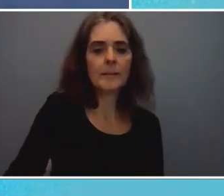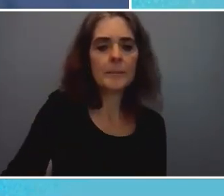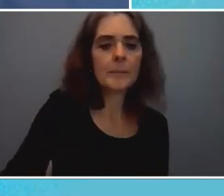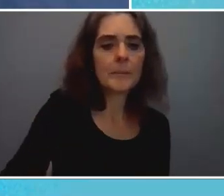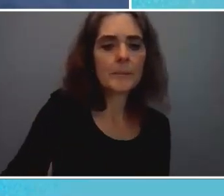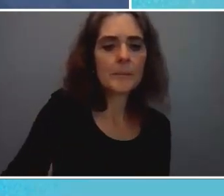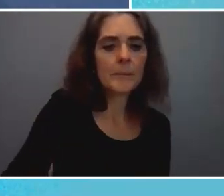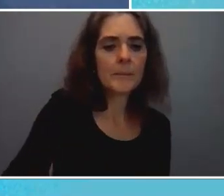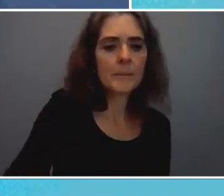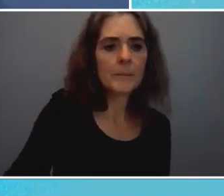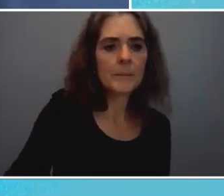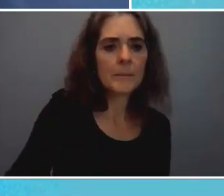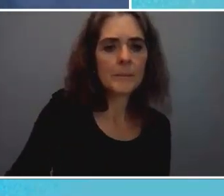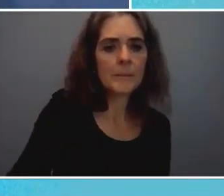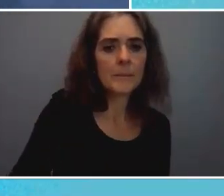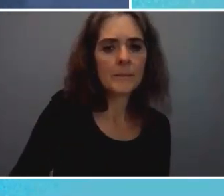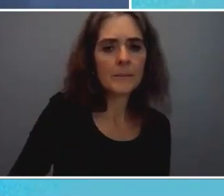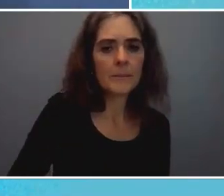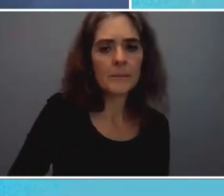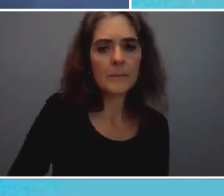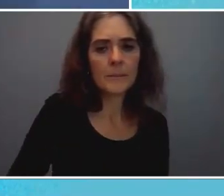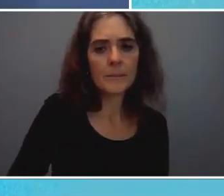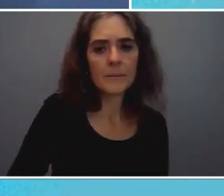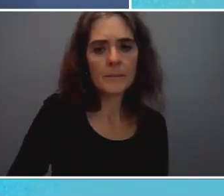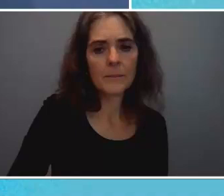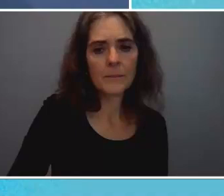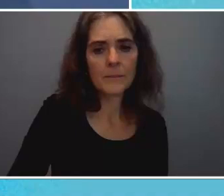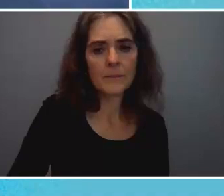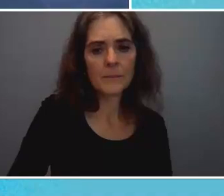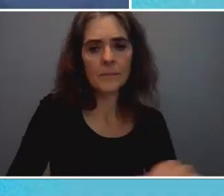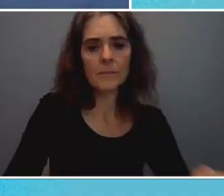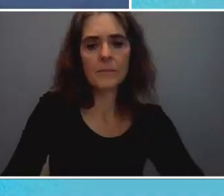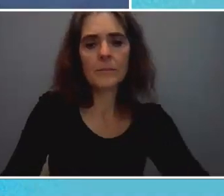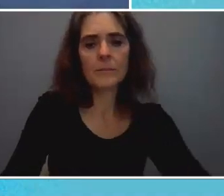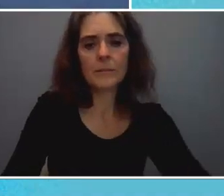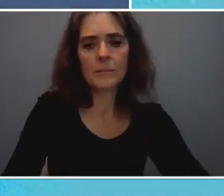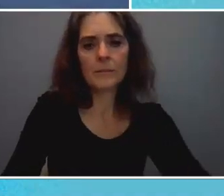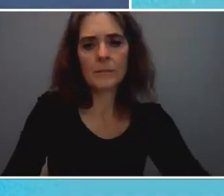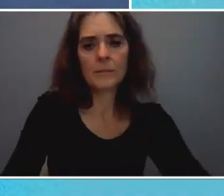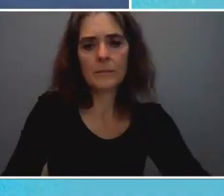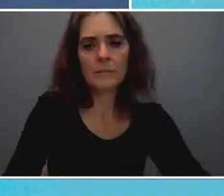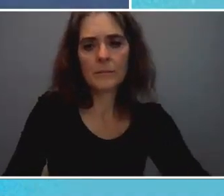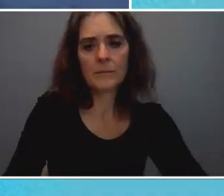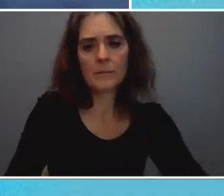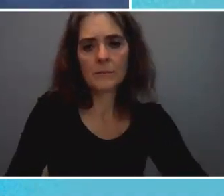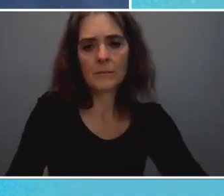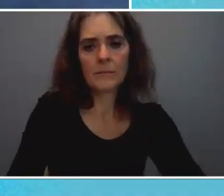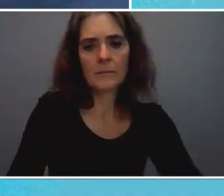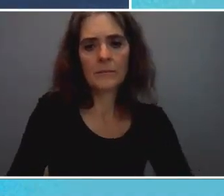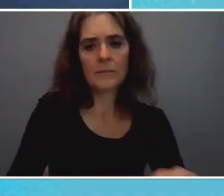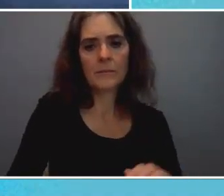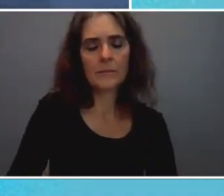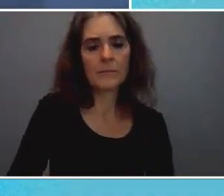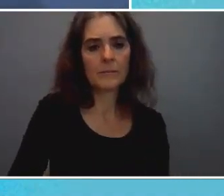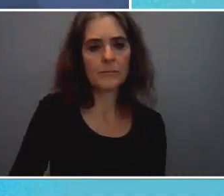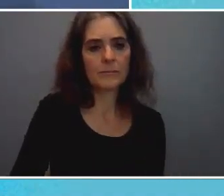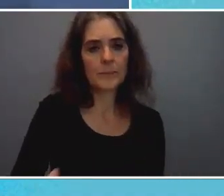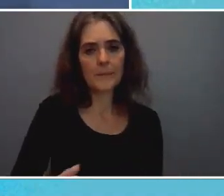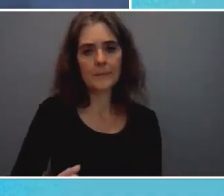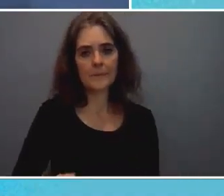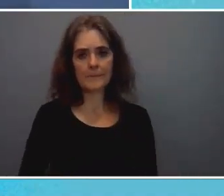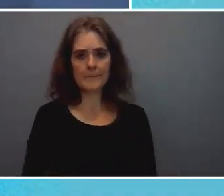forces they're just driving change across everything whether you're sitting in Washington